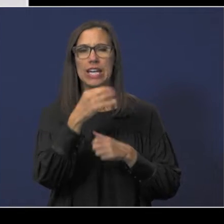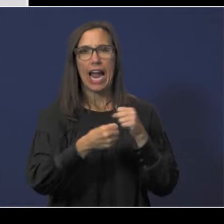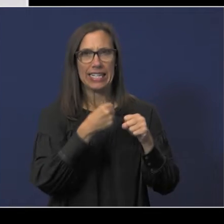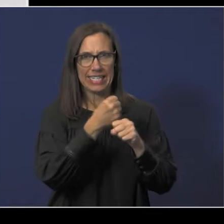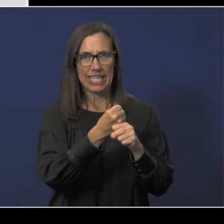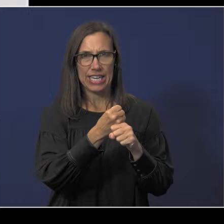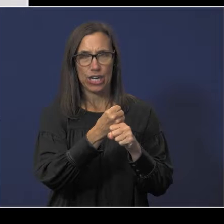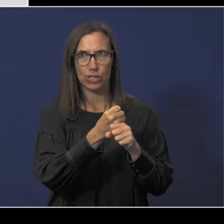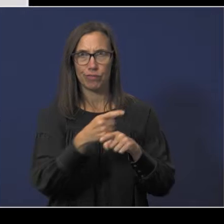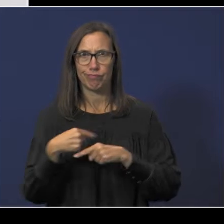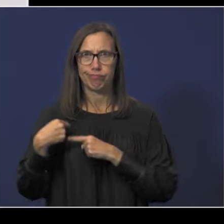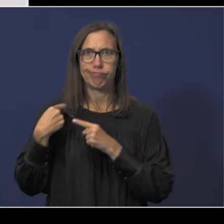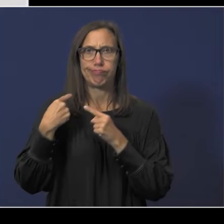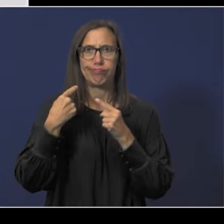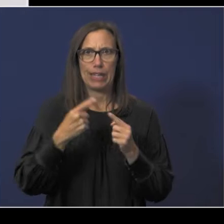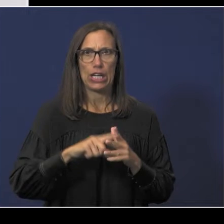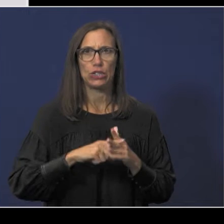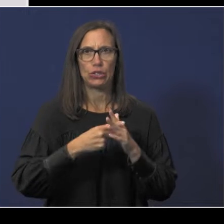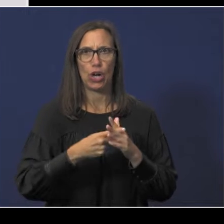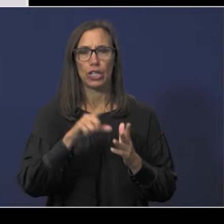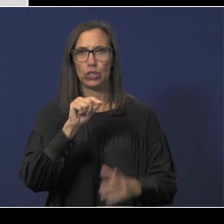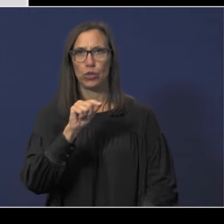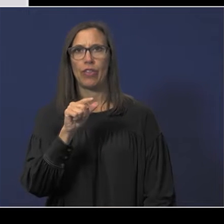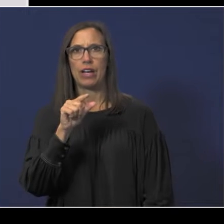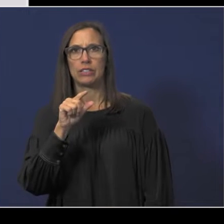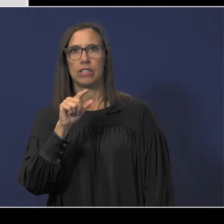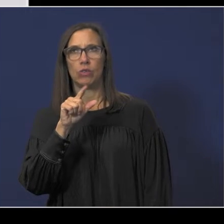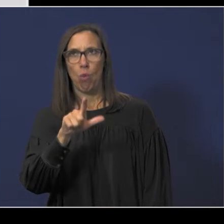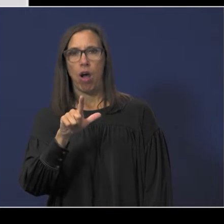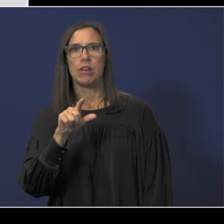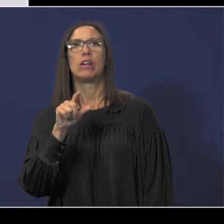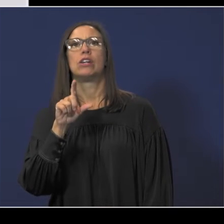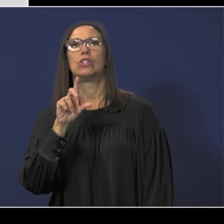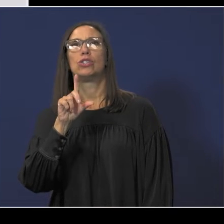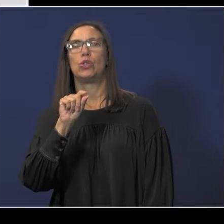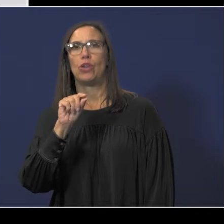since the inception of the system in fiscal year 2001-2002.